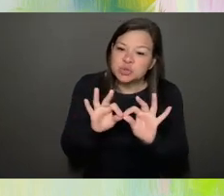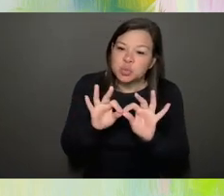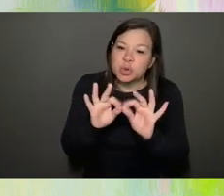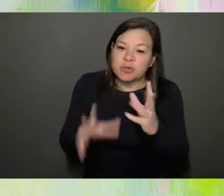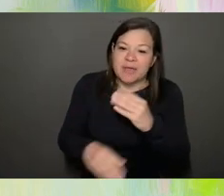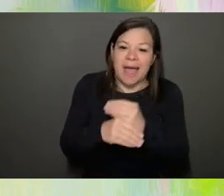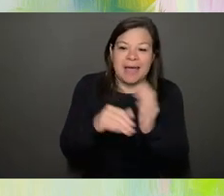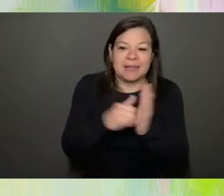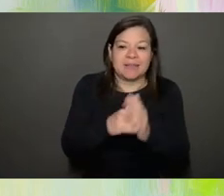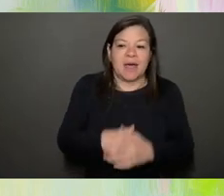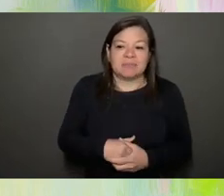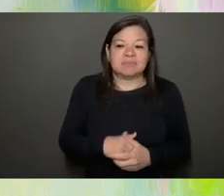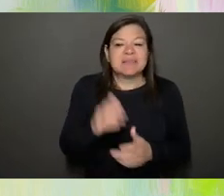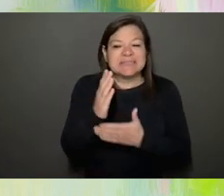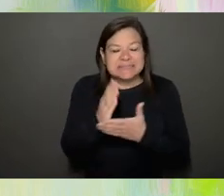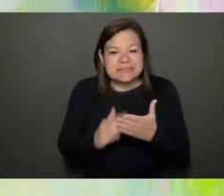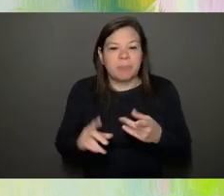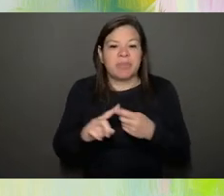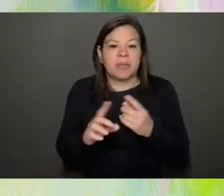something good comes out of it.